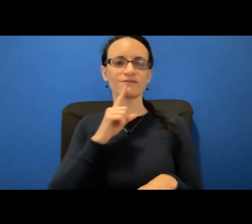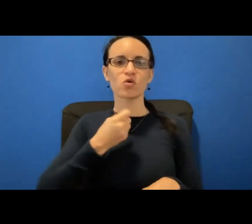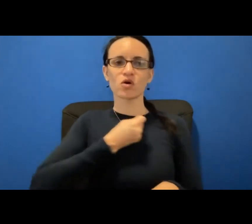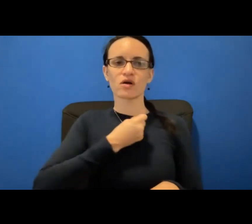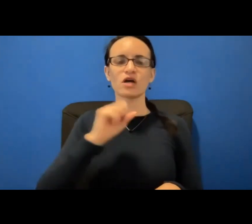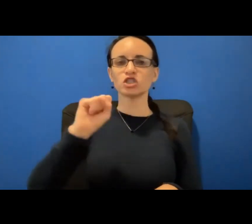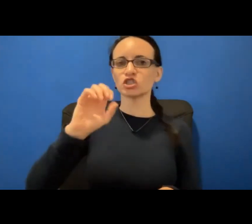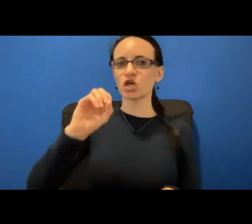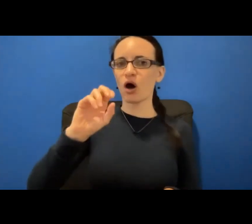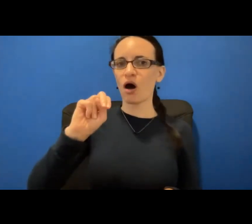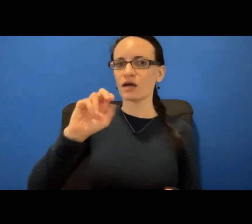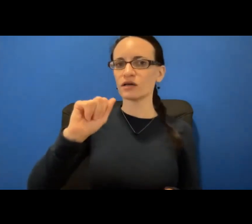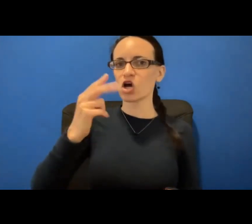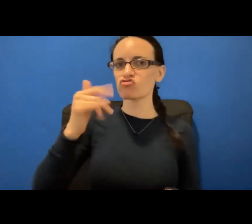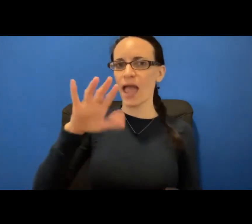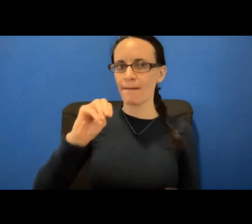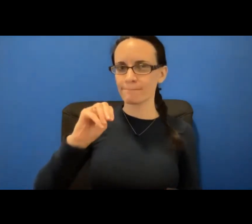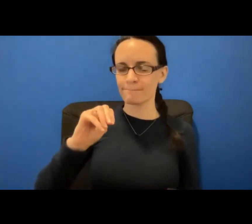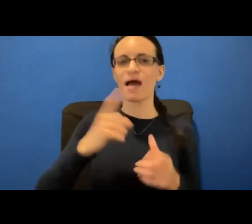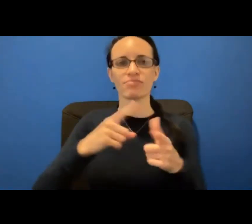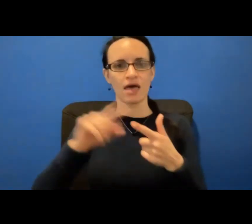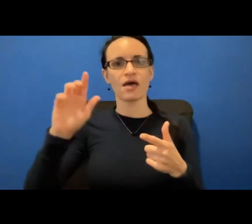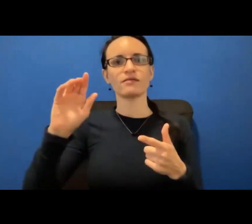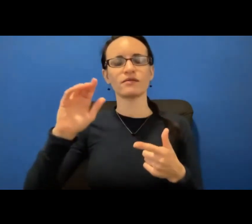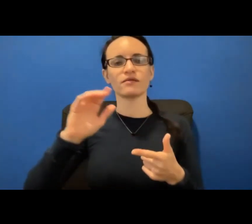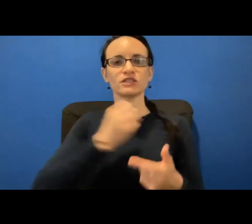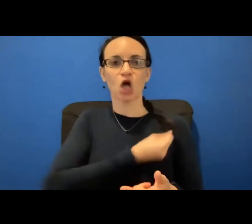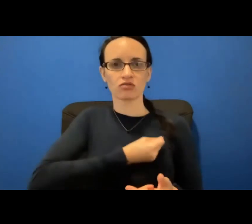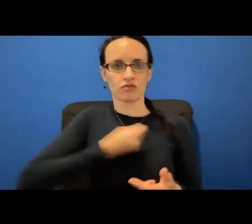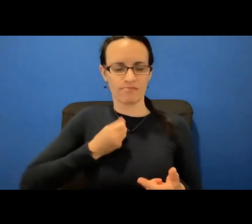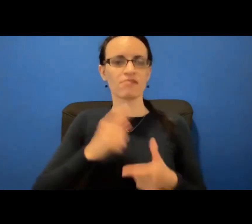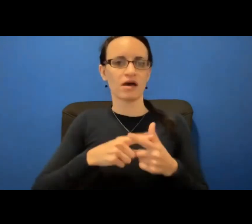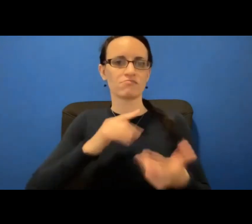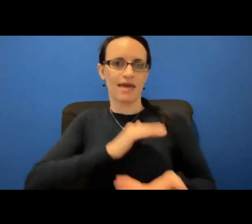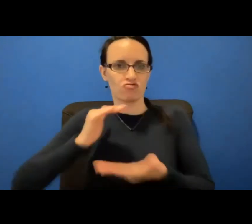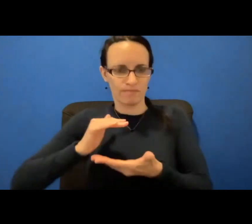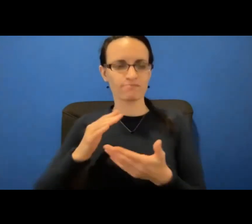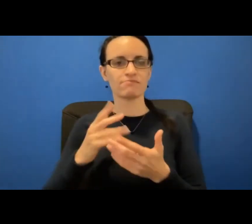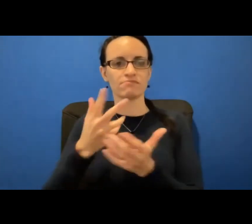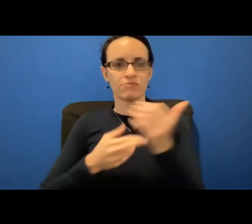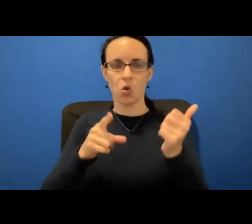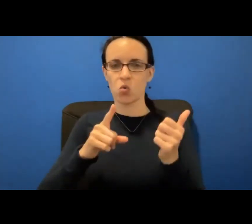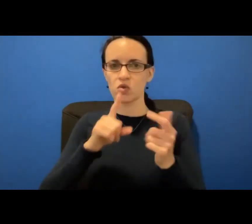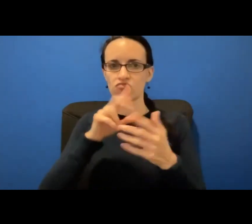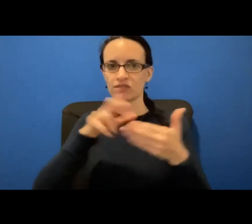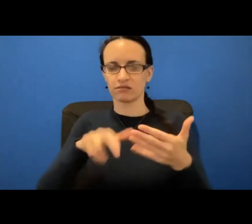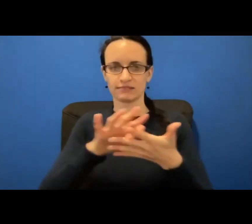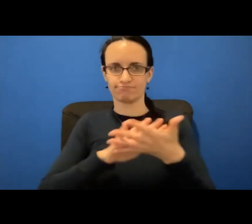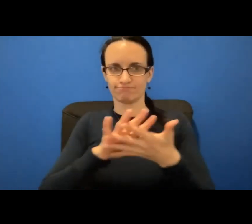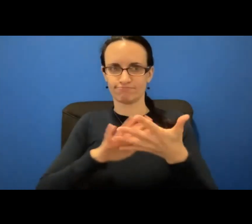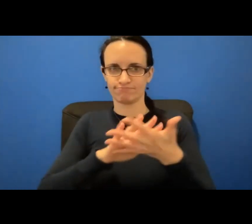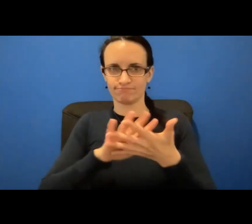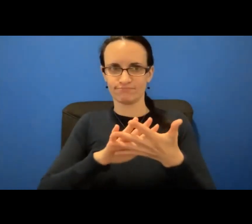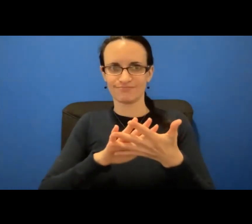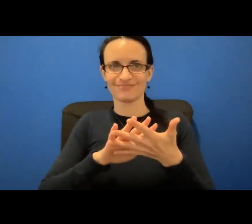mammogram. And interestingly, both came back clear. So I didn't know then. I know now that that was likely a result.